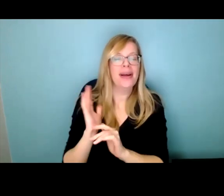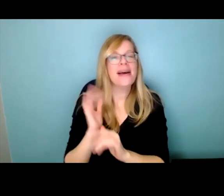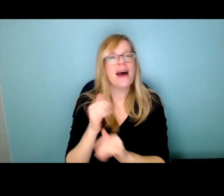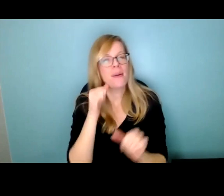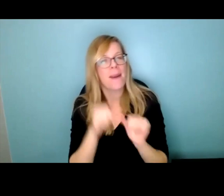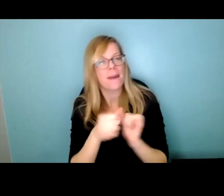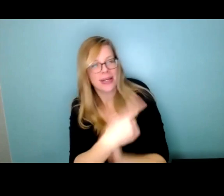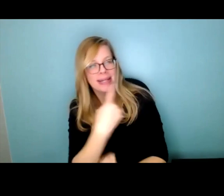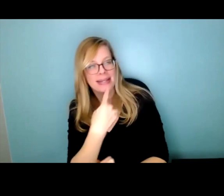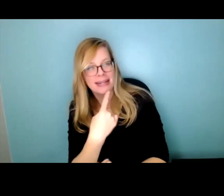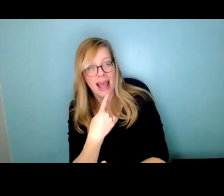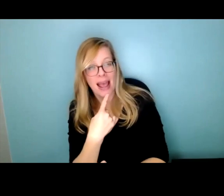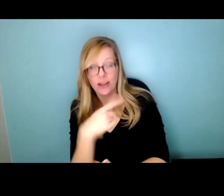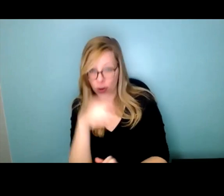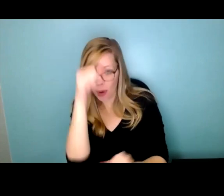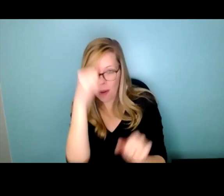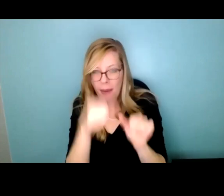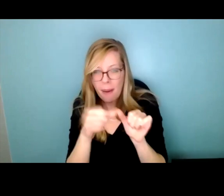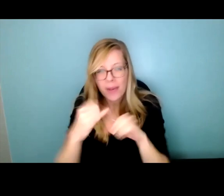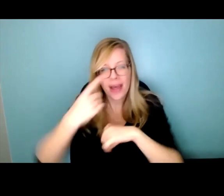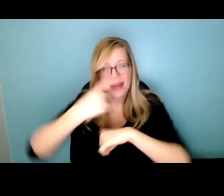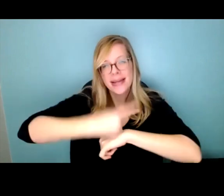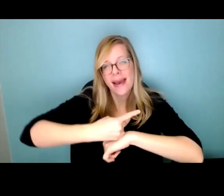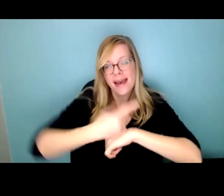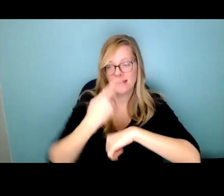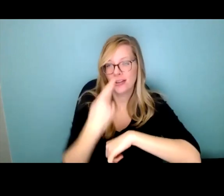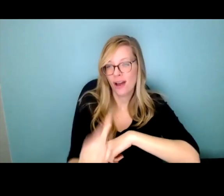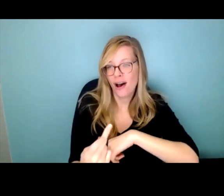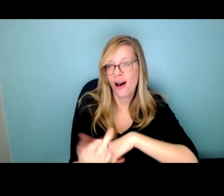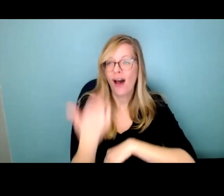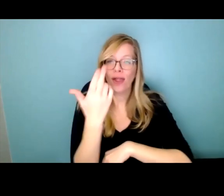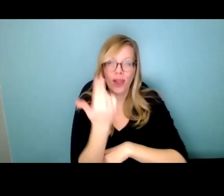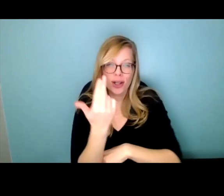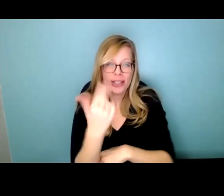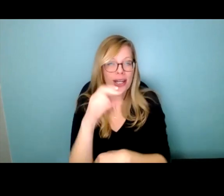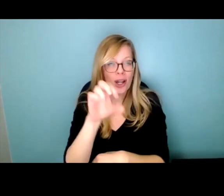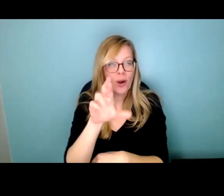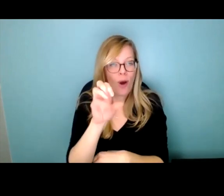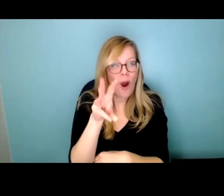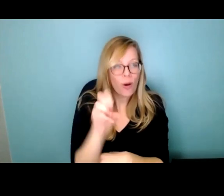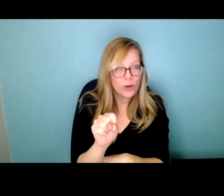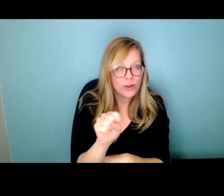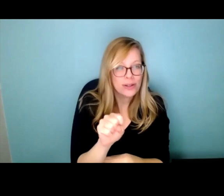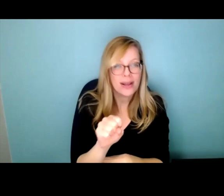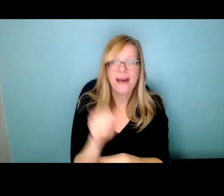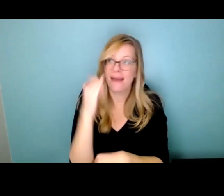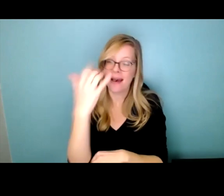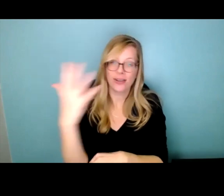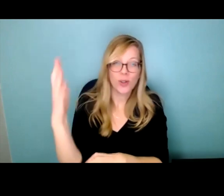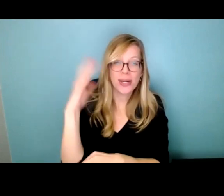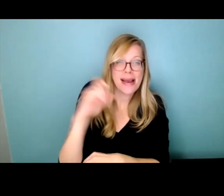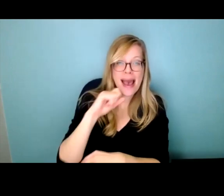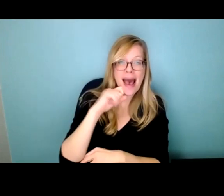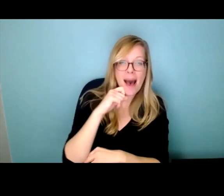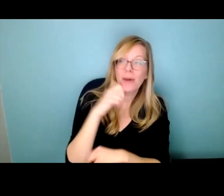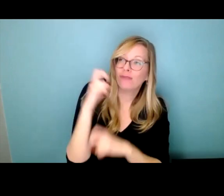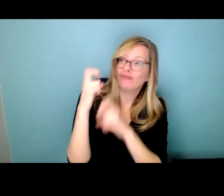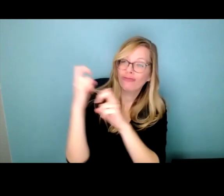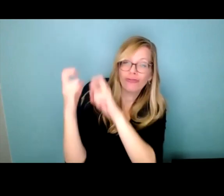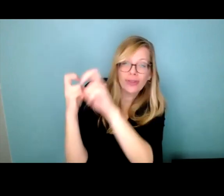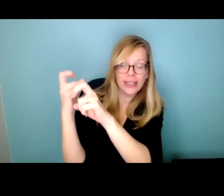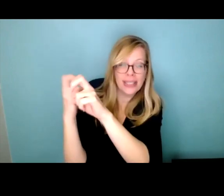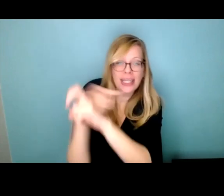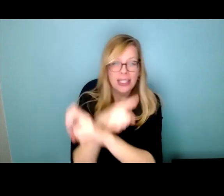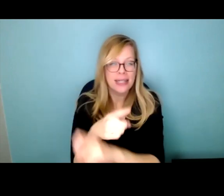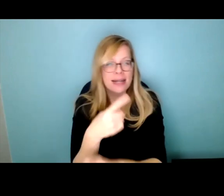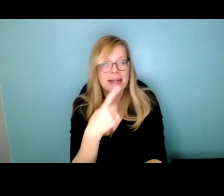remember that day there were 13 crows on our apple tree i said tell me what you think about